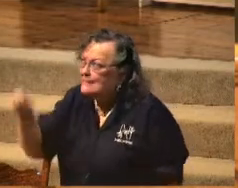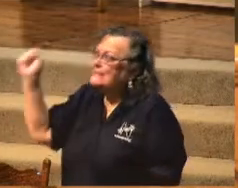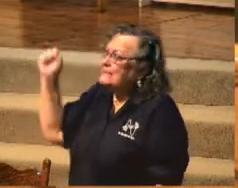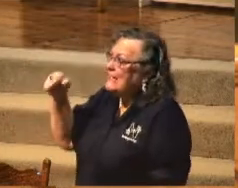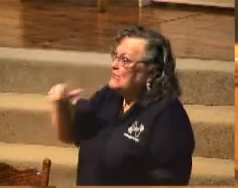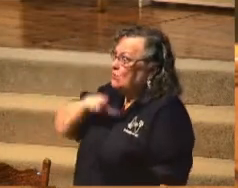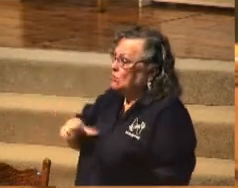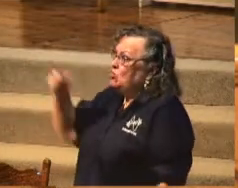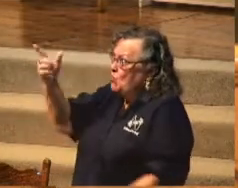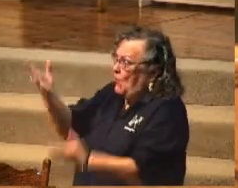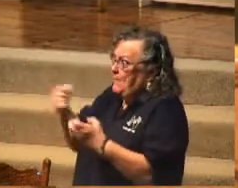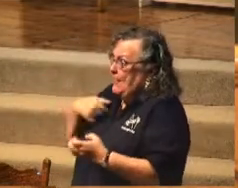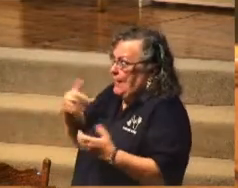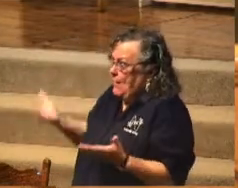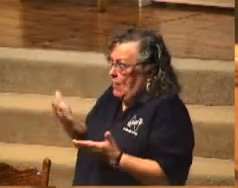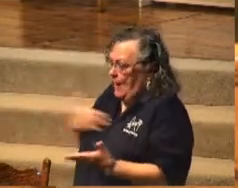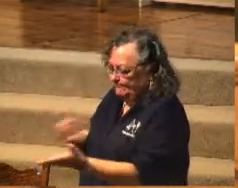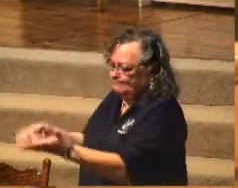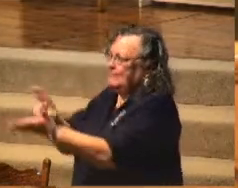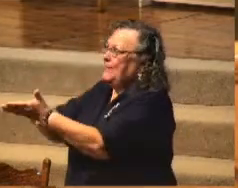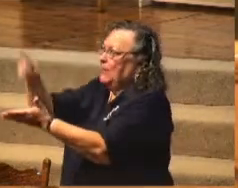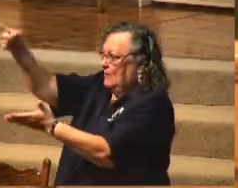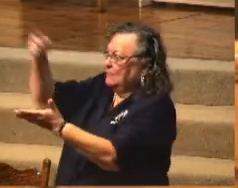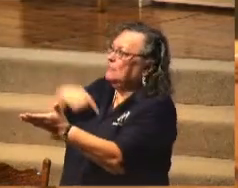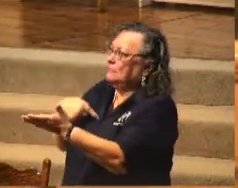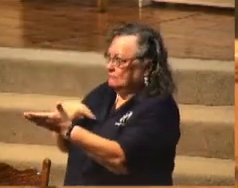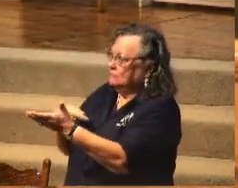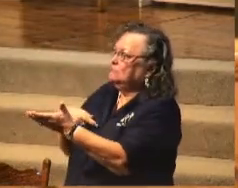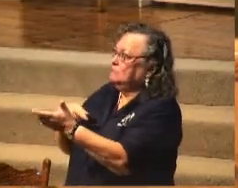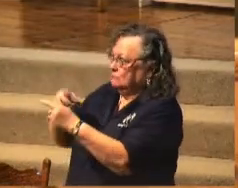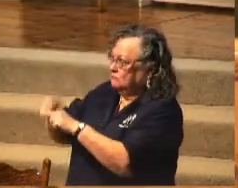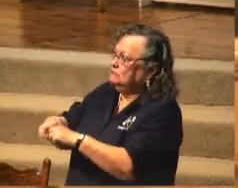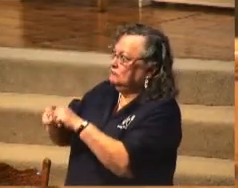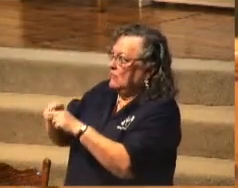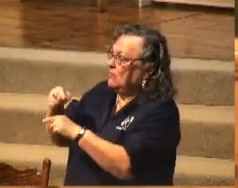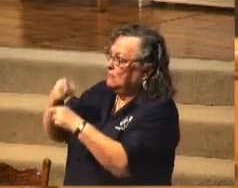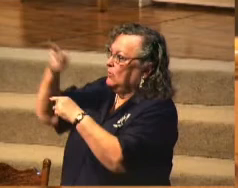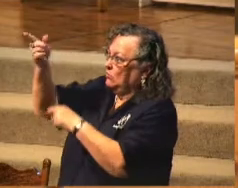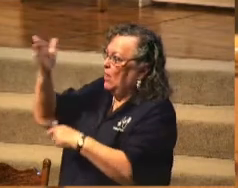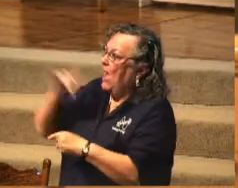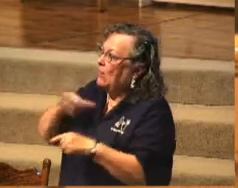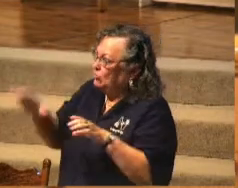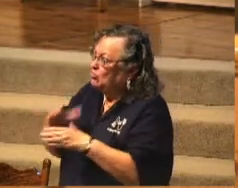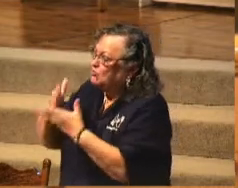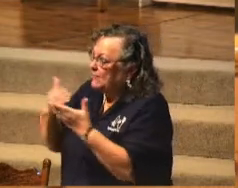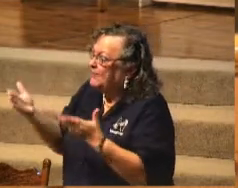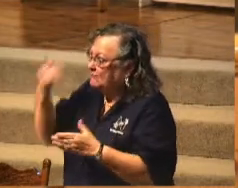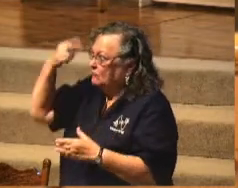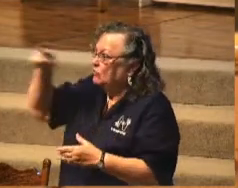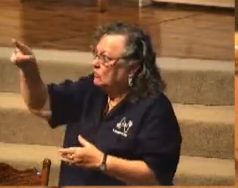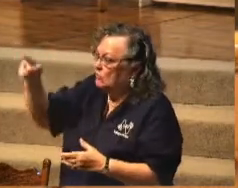you want me to be, then I'm going to sign up. You can count on me. I'll do something for you. That's what he wants you to do.